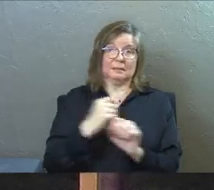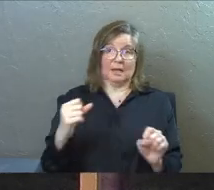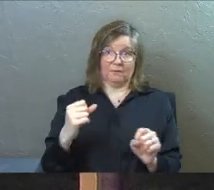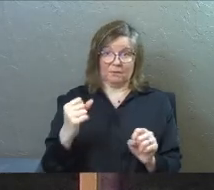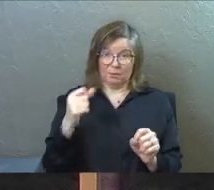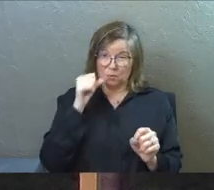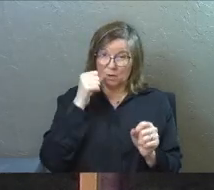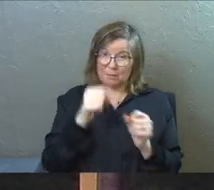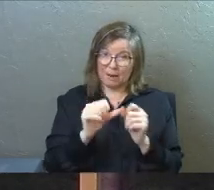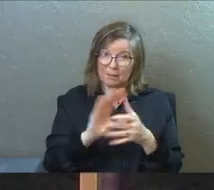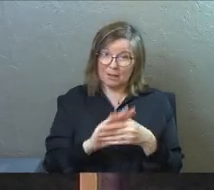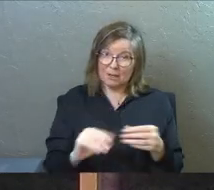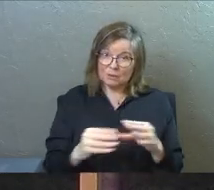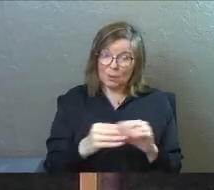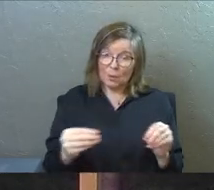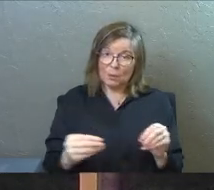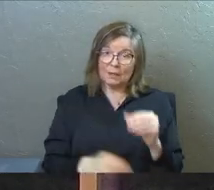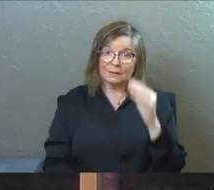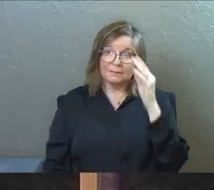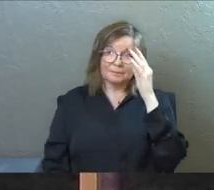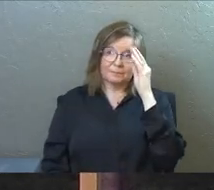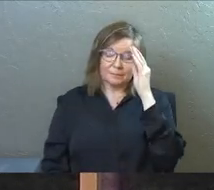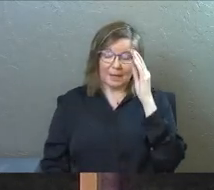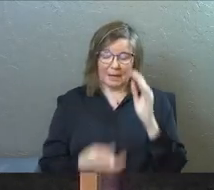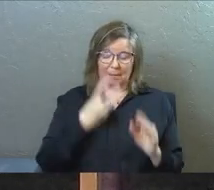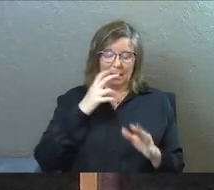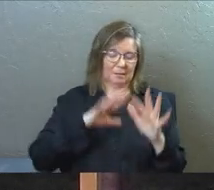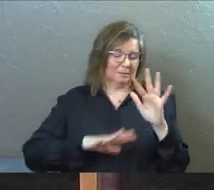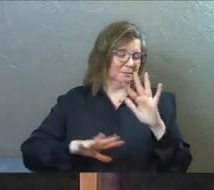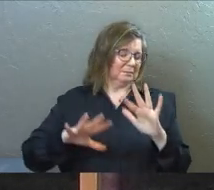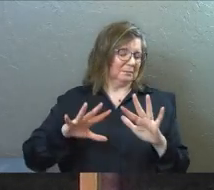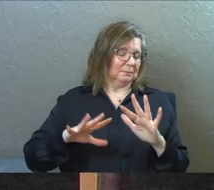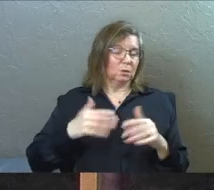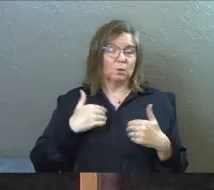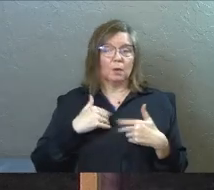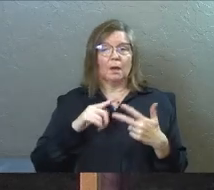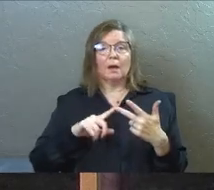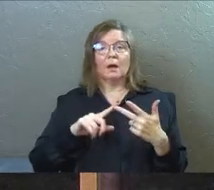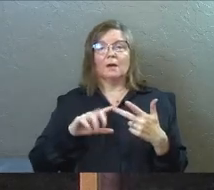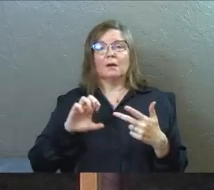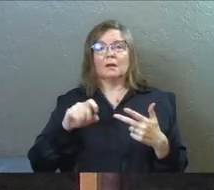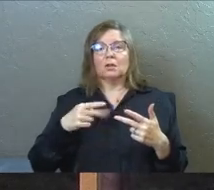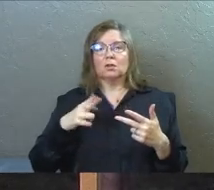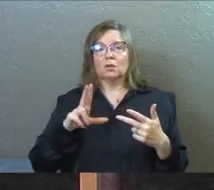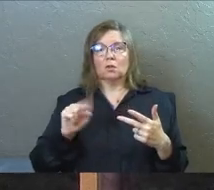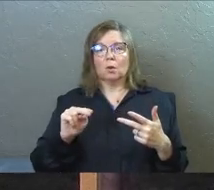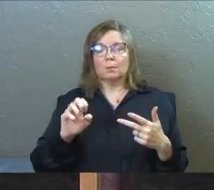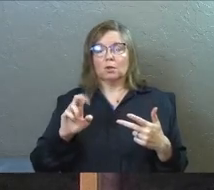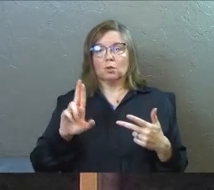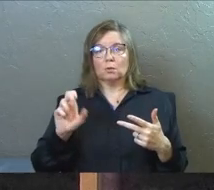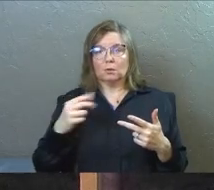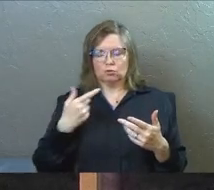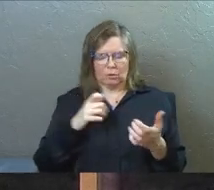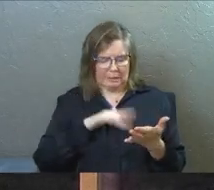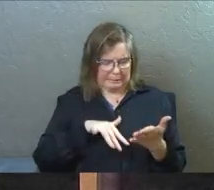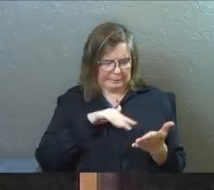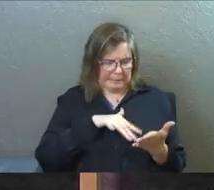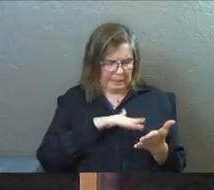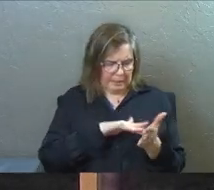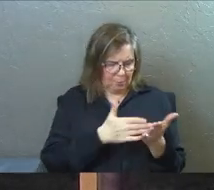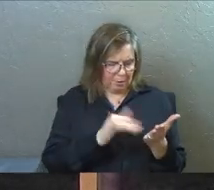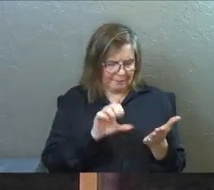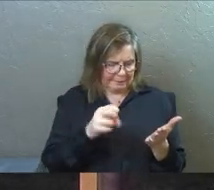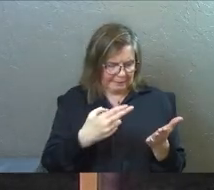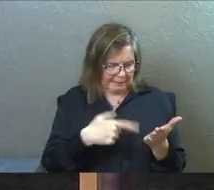spot. Do you remember that story? You got the Ethiopian eunuch that's like driving along and trying to study the book of Isaiah and